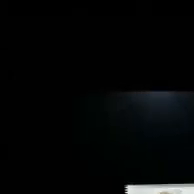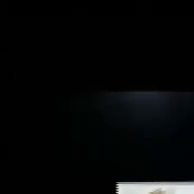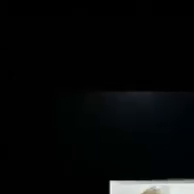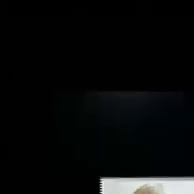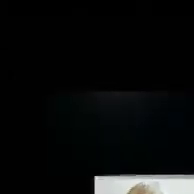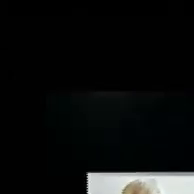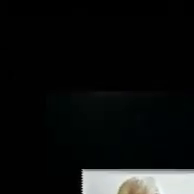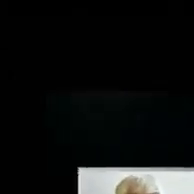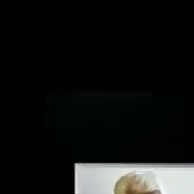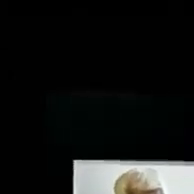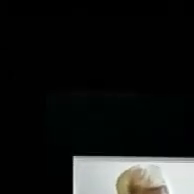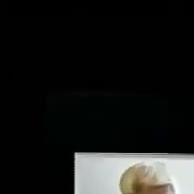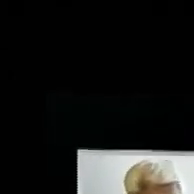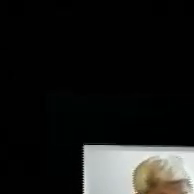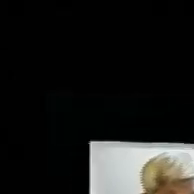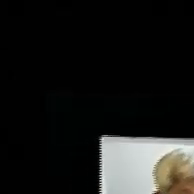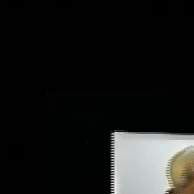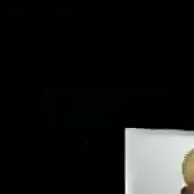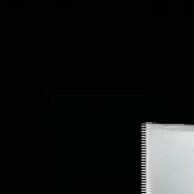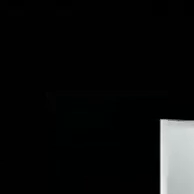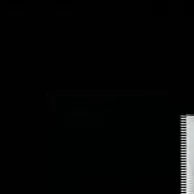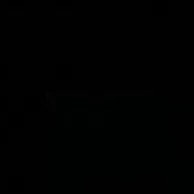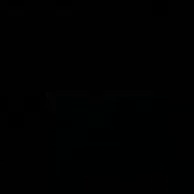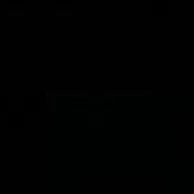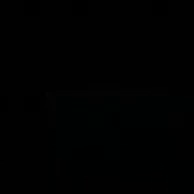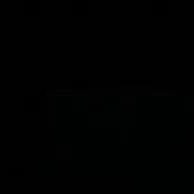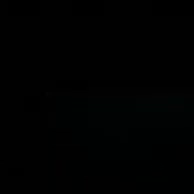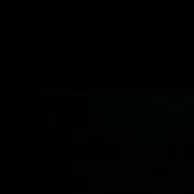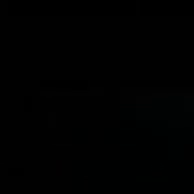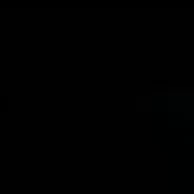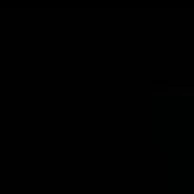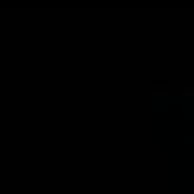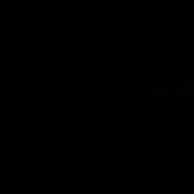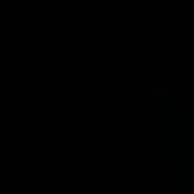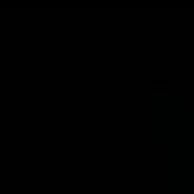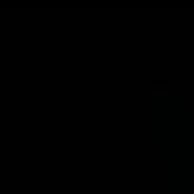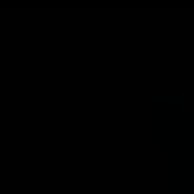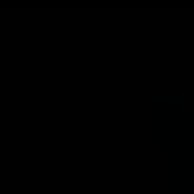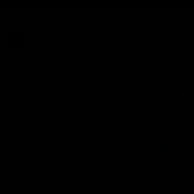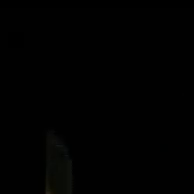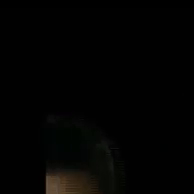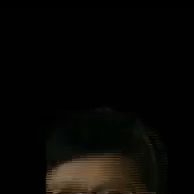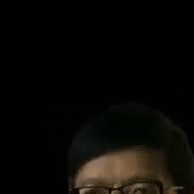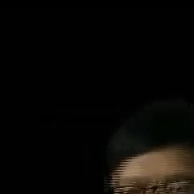aspects and dimensions of sports, arts, culture, community service,